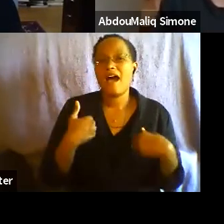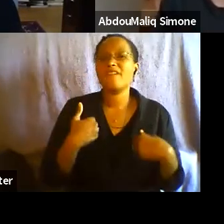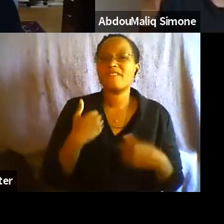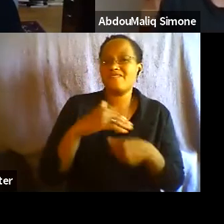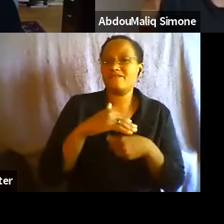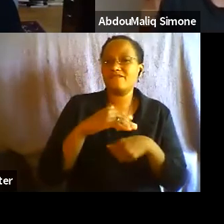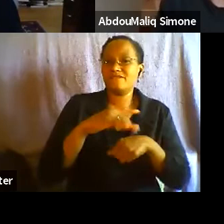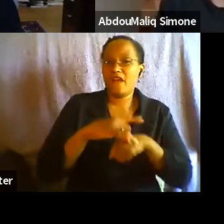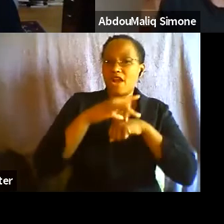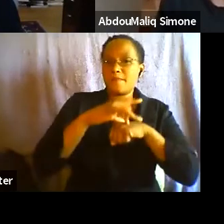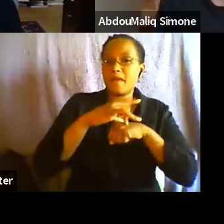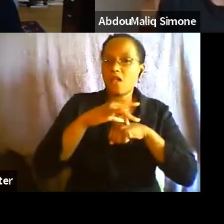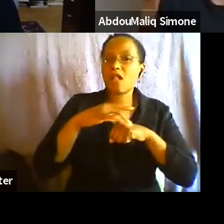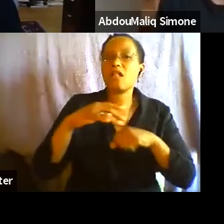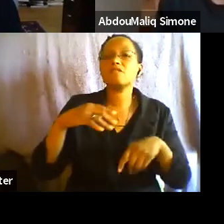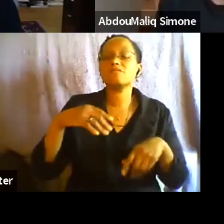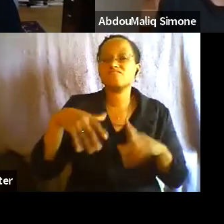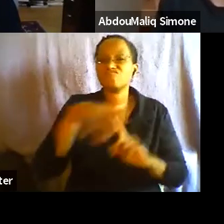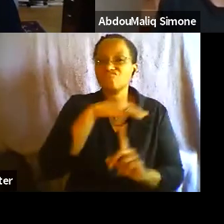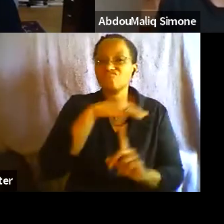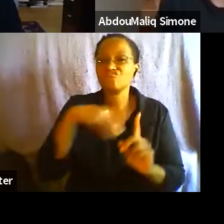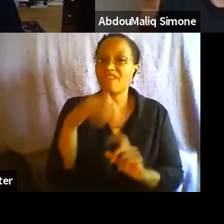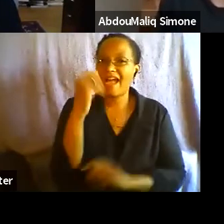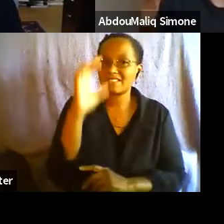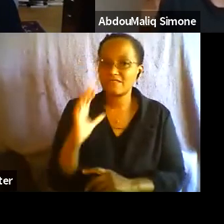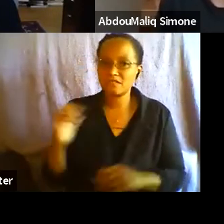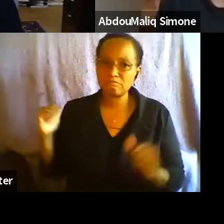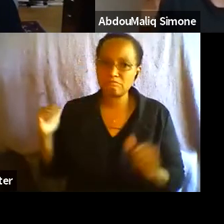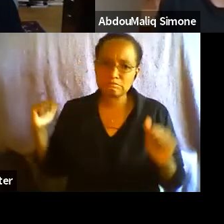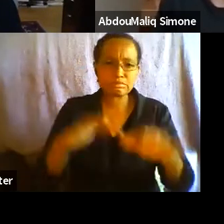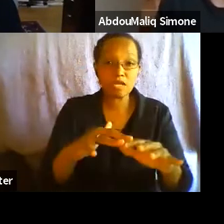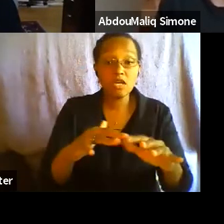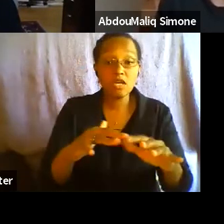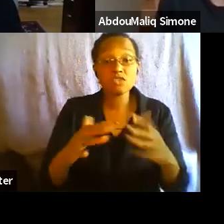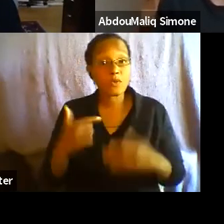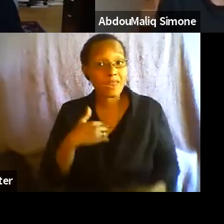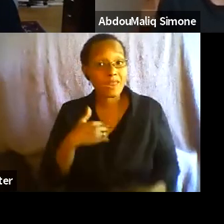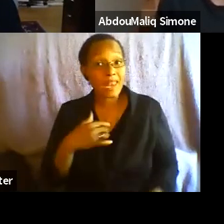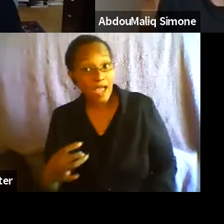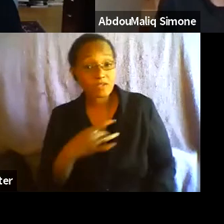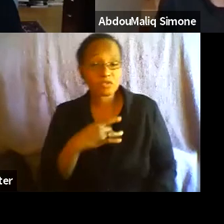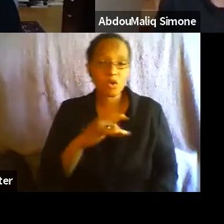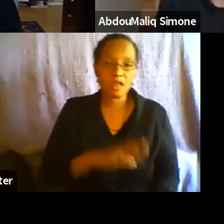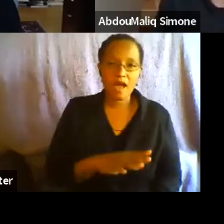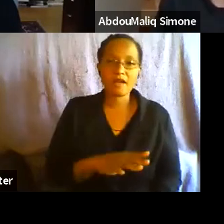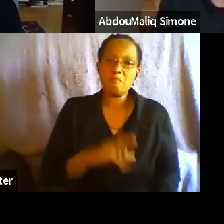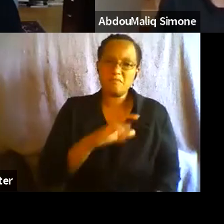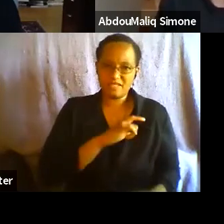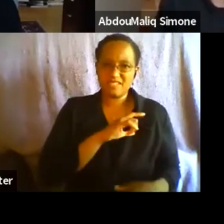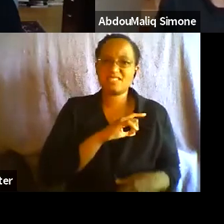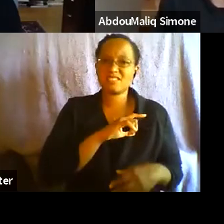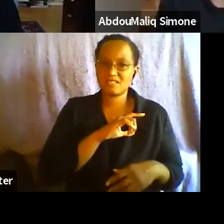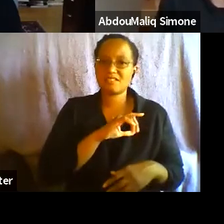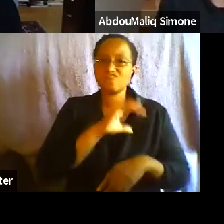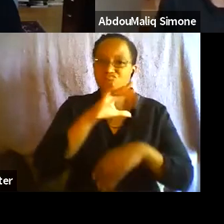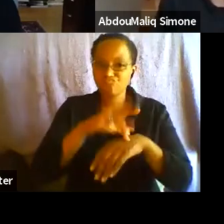comes into what we do, whether we like it or not. Surveillance comes into what we do. I would also say